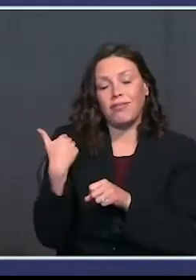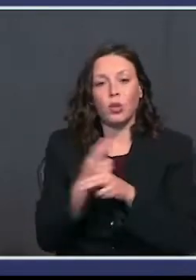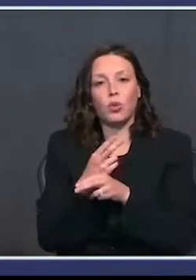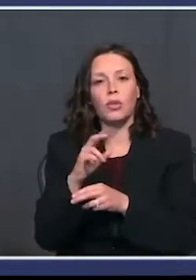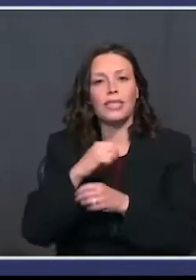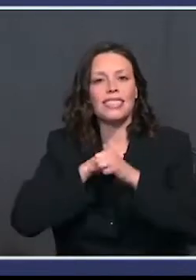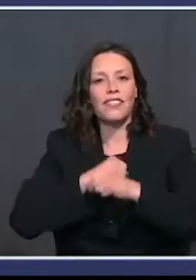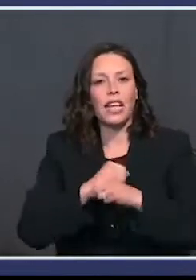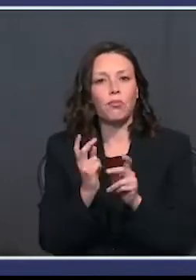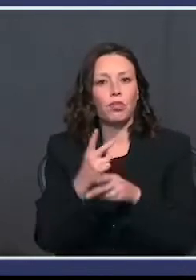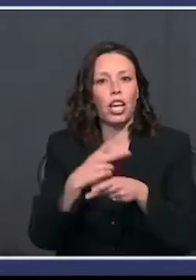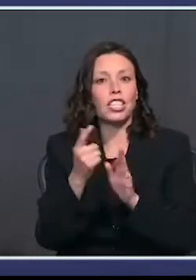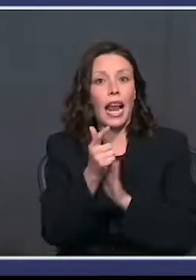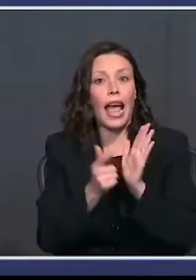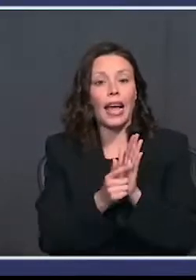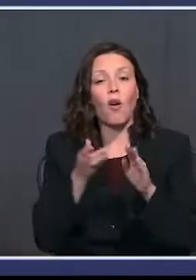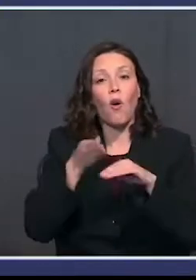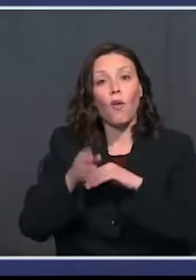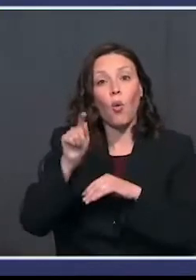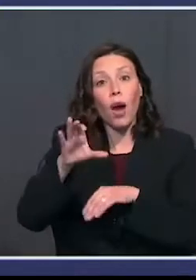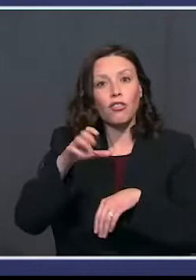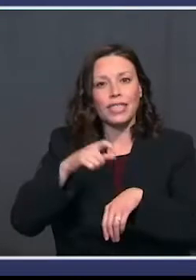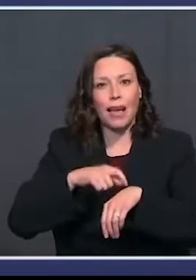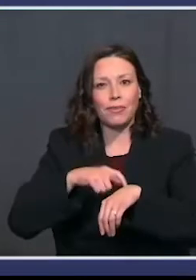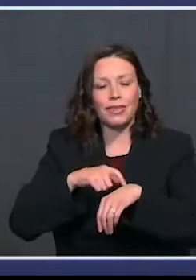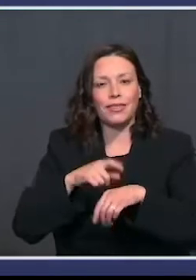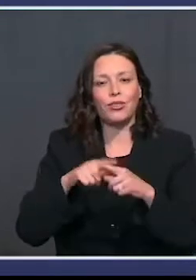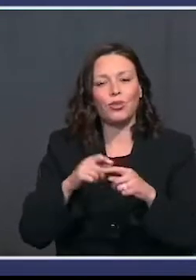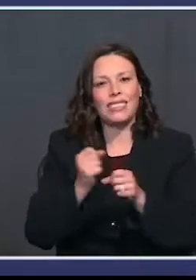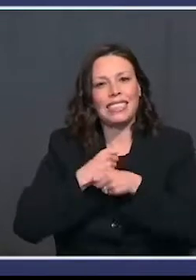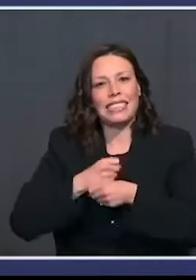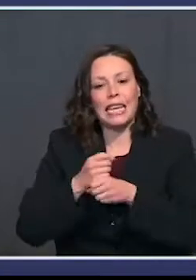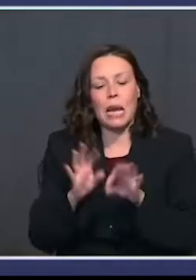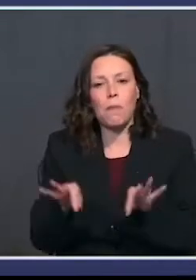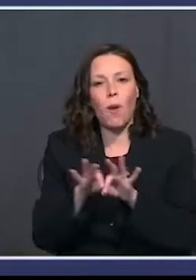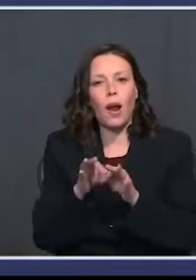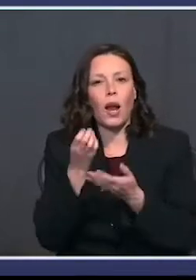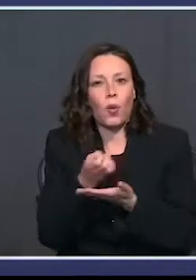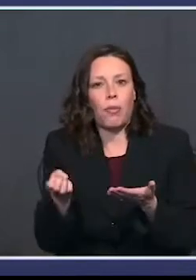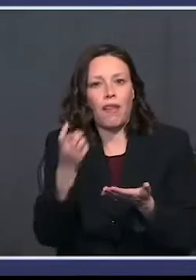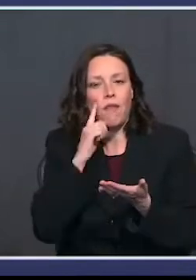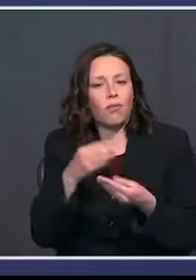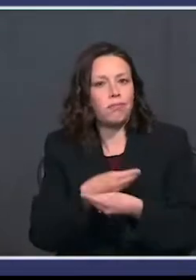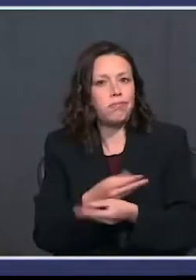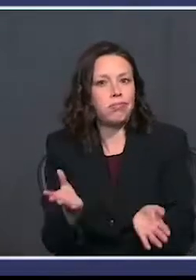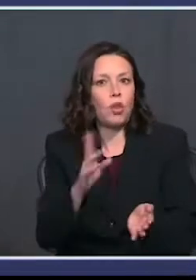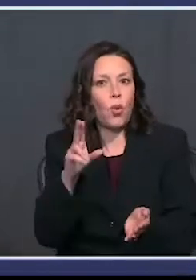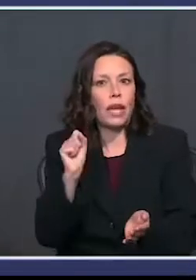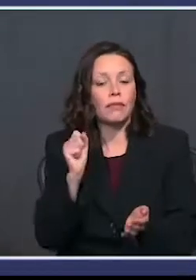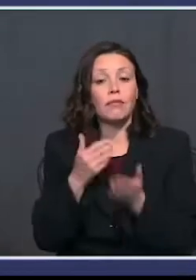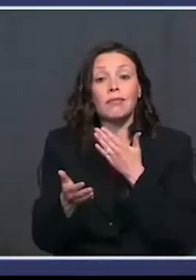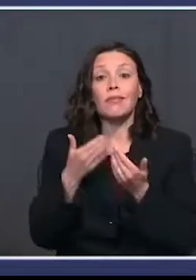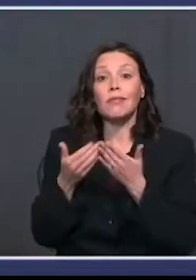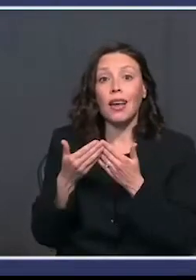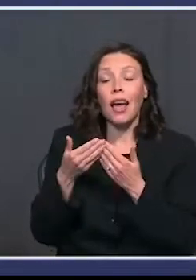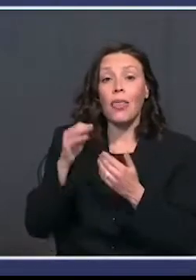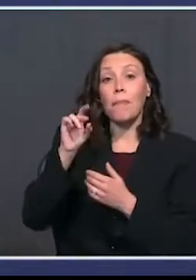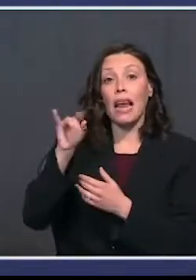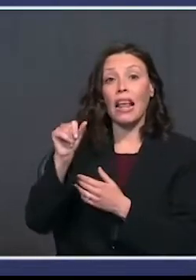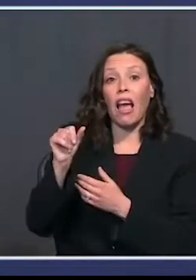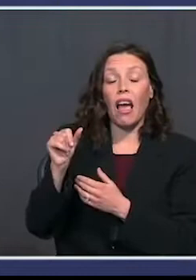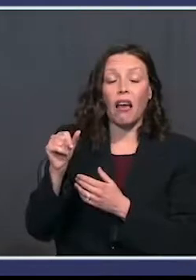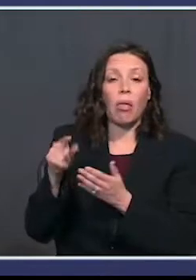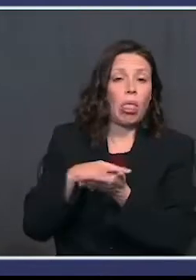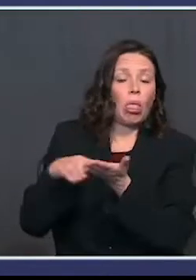Act over 100 times to manufacture essential supplies in the United States, despite the grim projections from the media eight